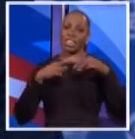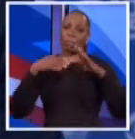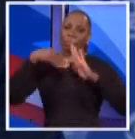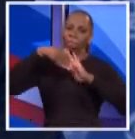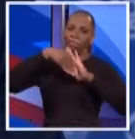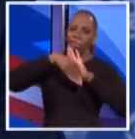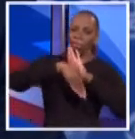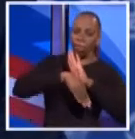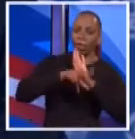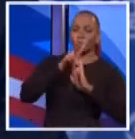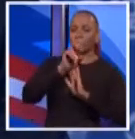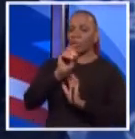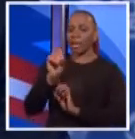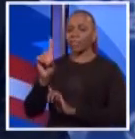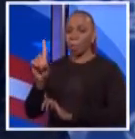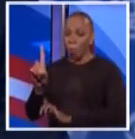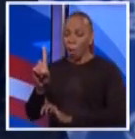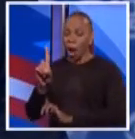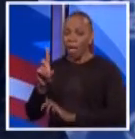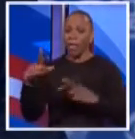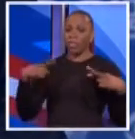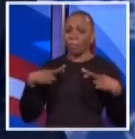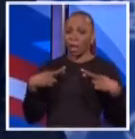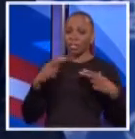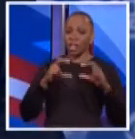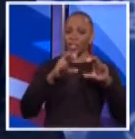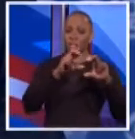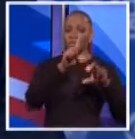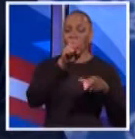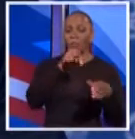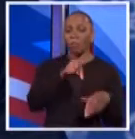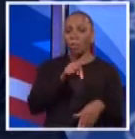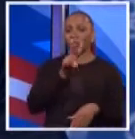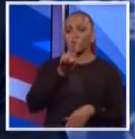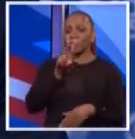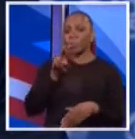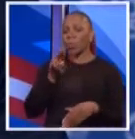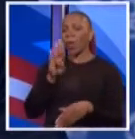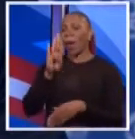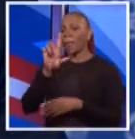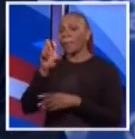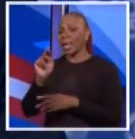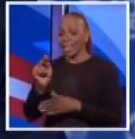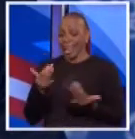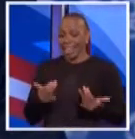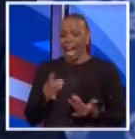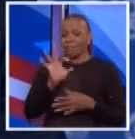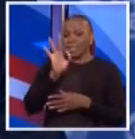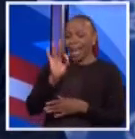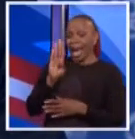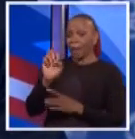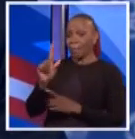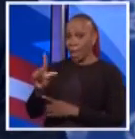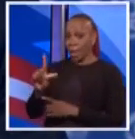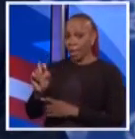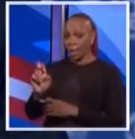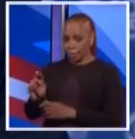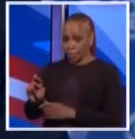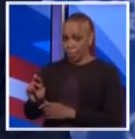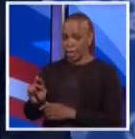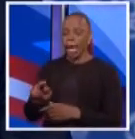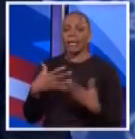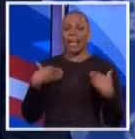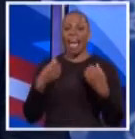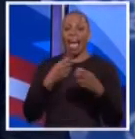pension contributions from the city into the fund was $1.2 billion. Today it's close to $9 billion. Our health care costs are totally